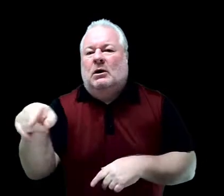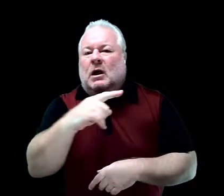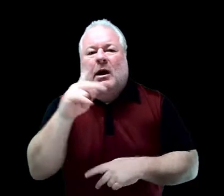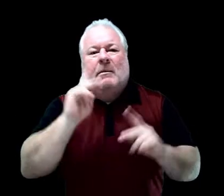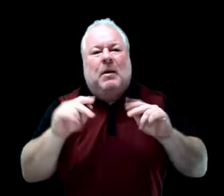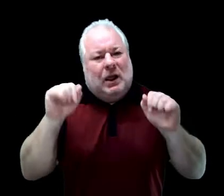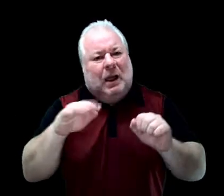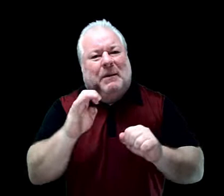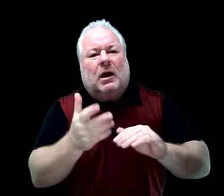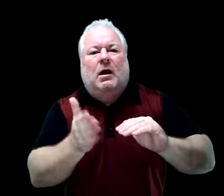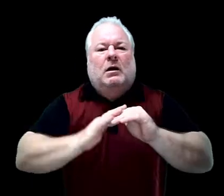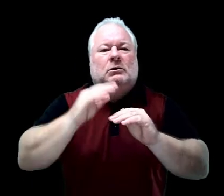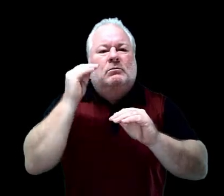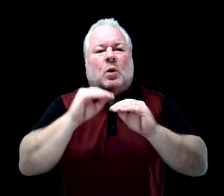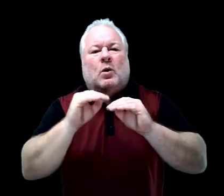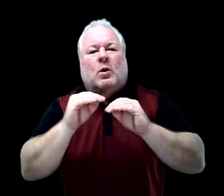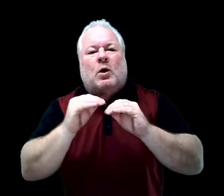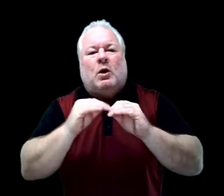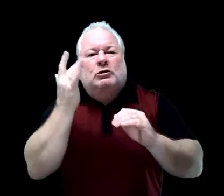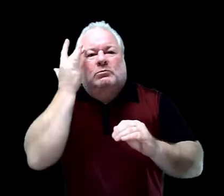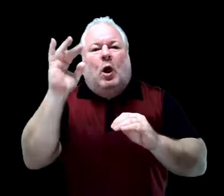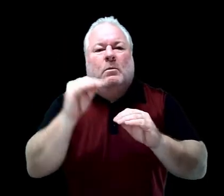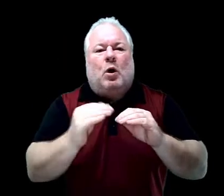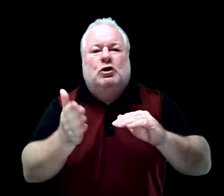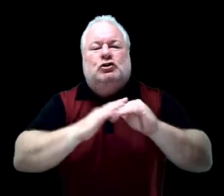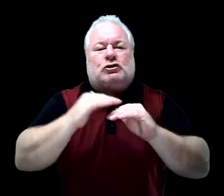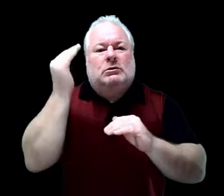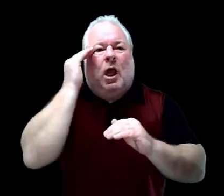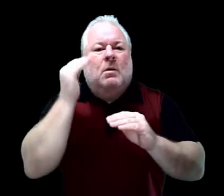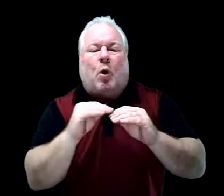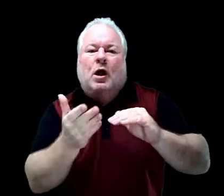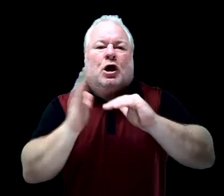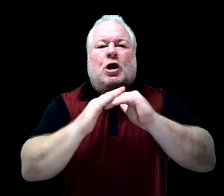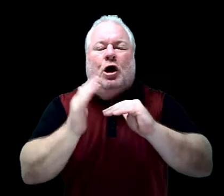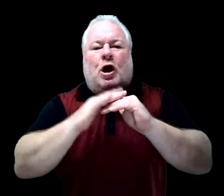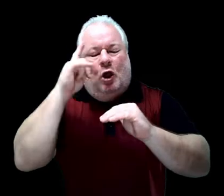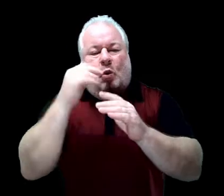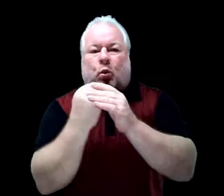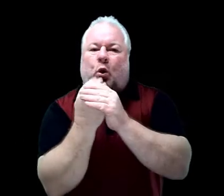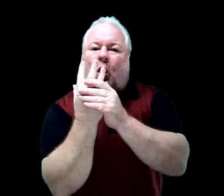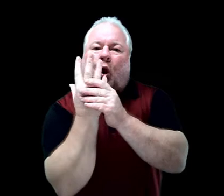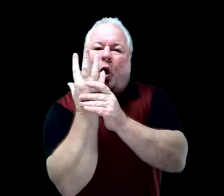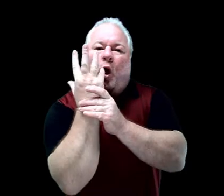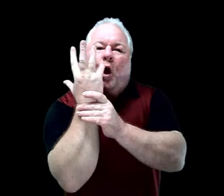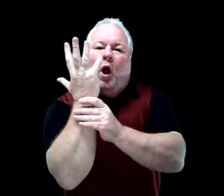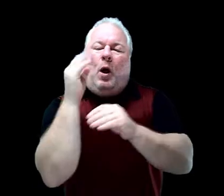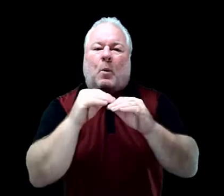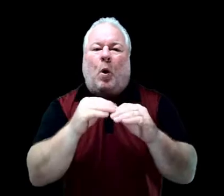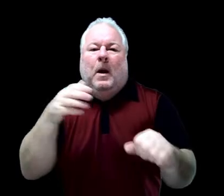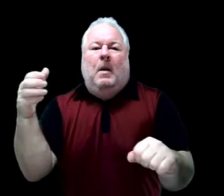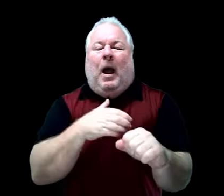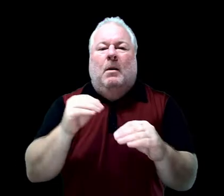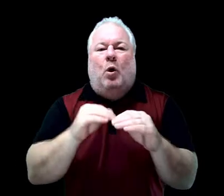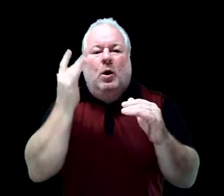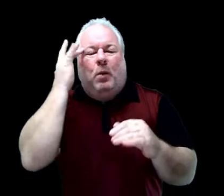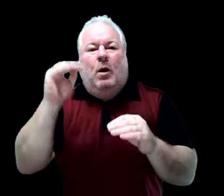smarter? Even him? He turned to ask Katie, but just then, she had to be off to her next class.